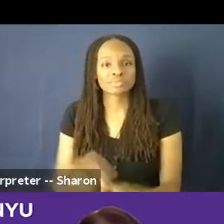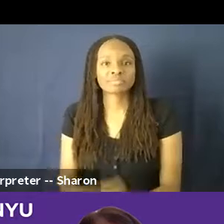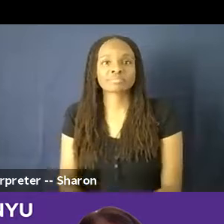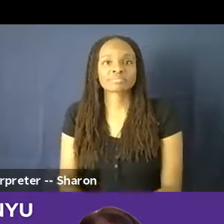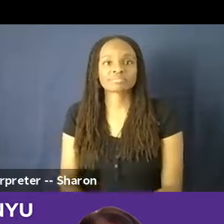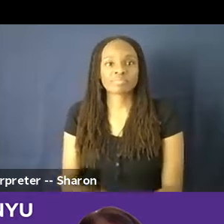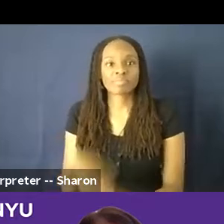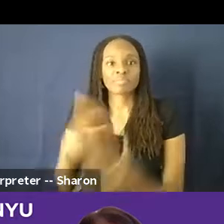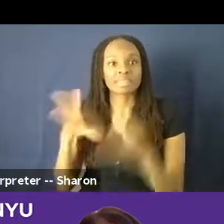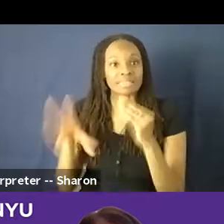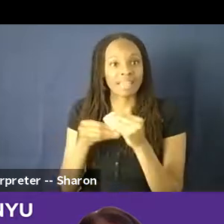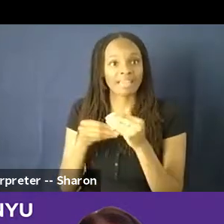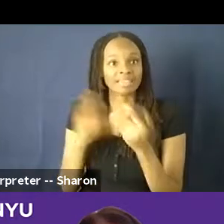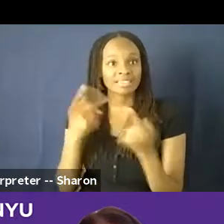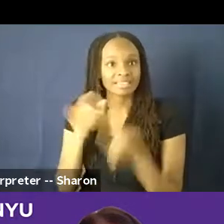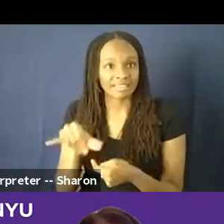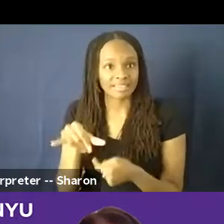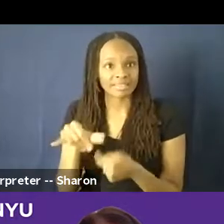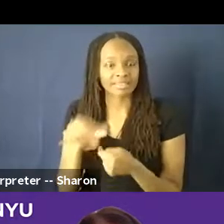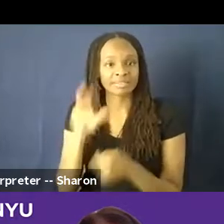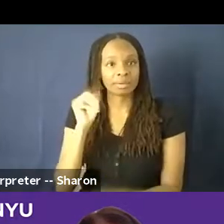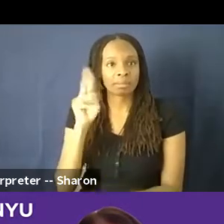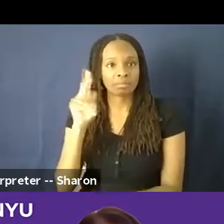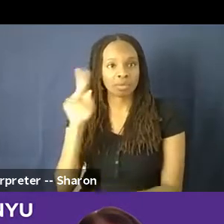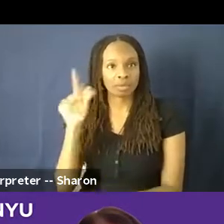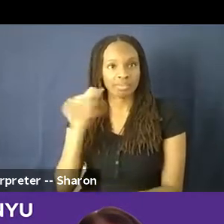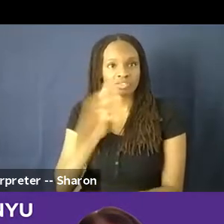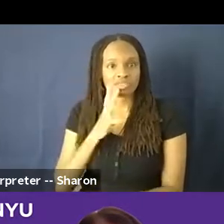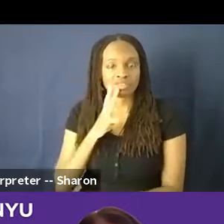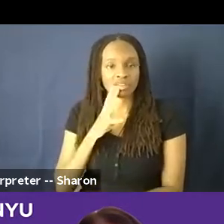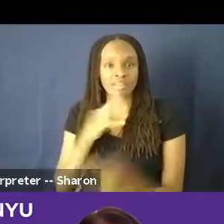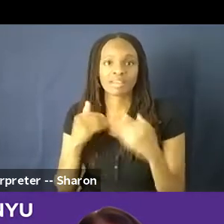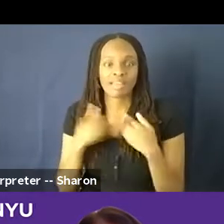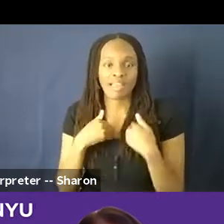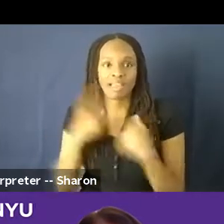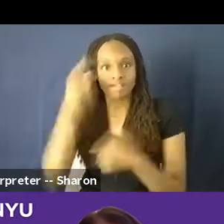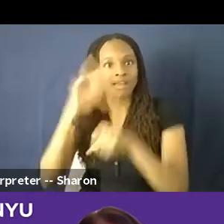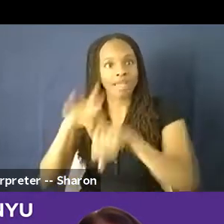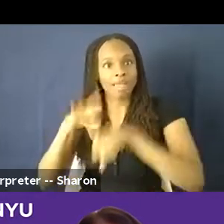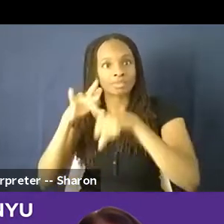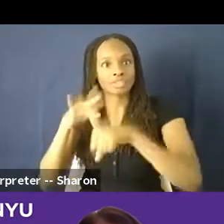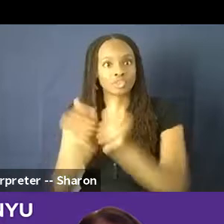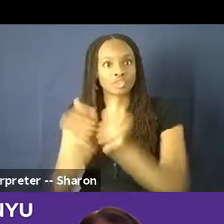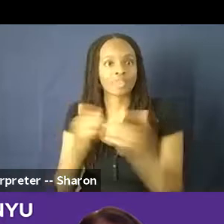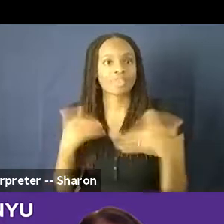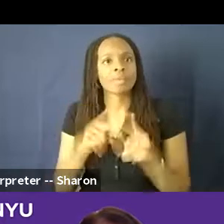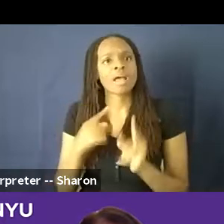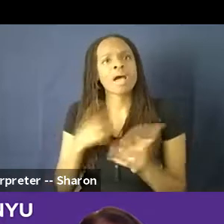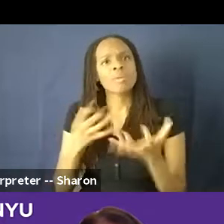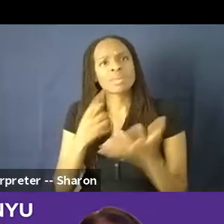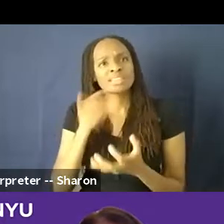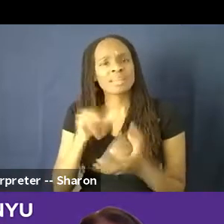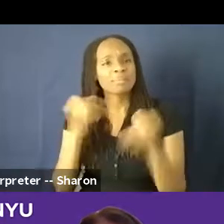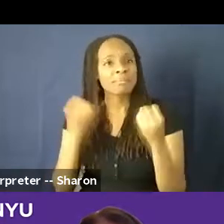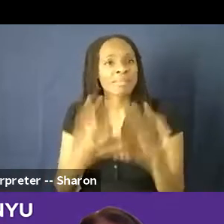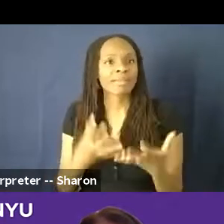Dr. McTaggart said, there's definitely an obsession with youth, but I would also say that a lot of the films that are being